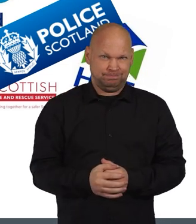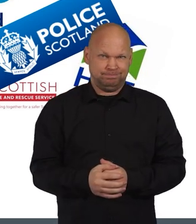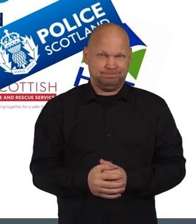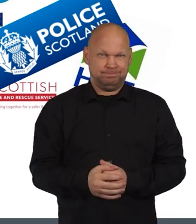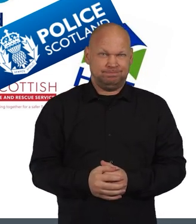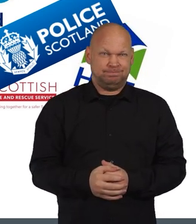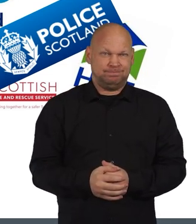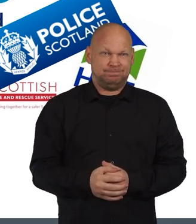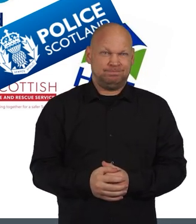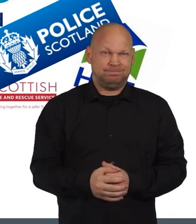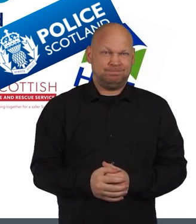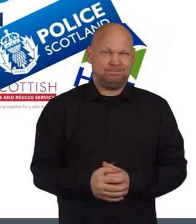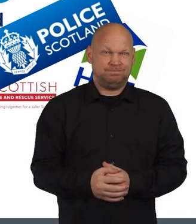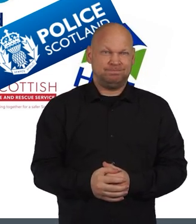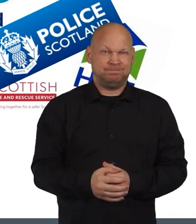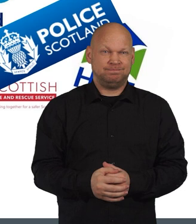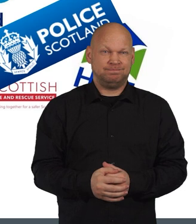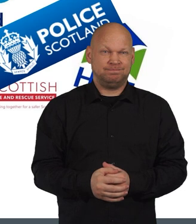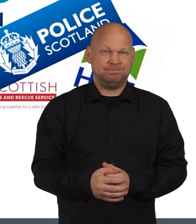request to.